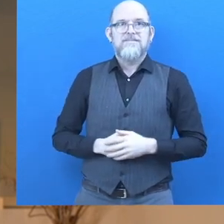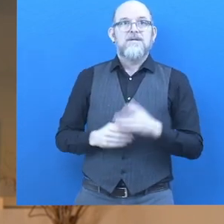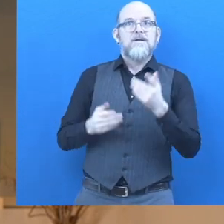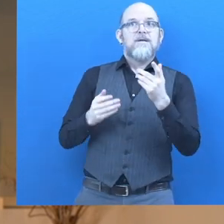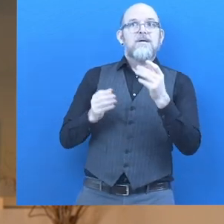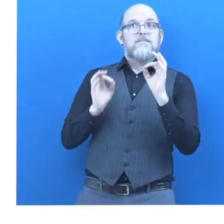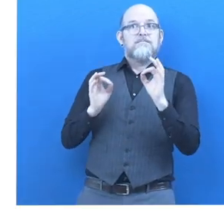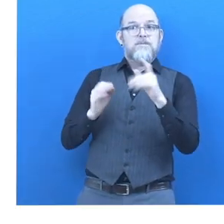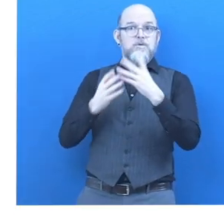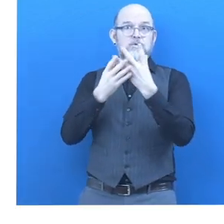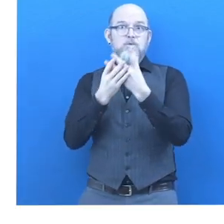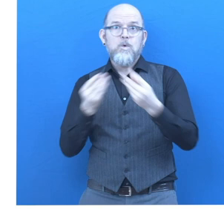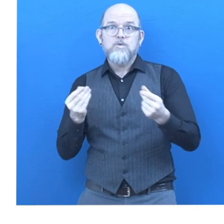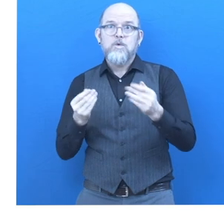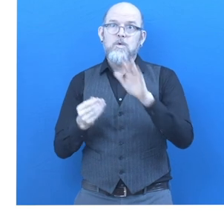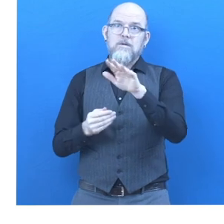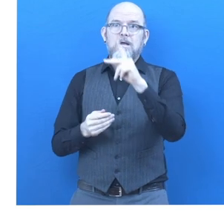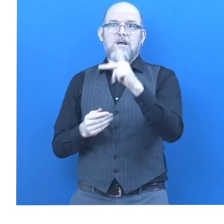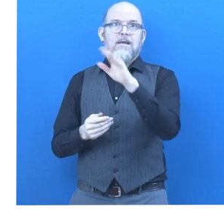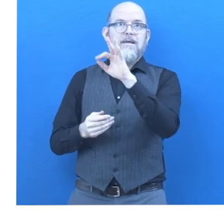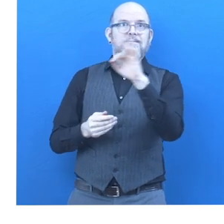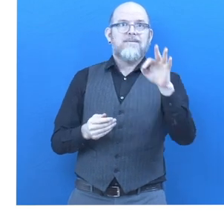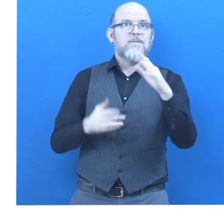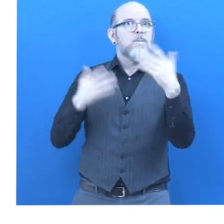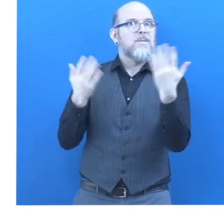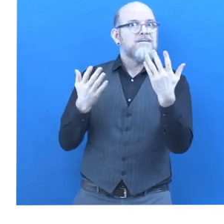businesses. How did the solution help you?